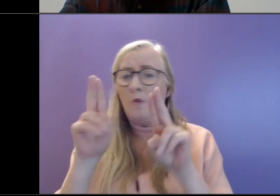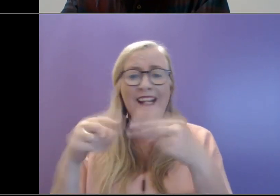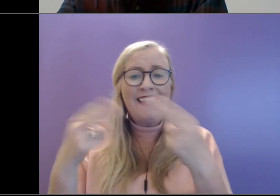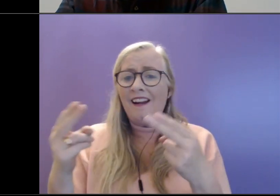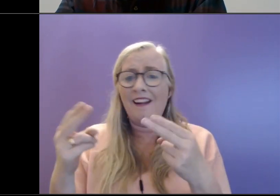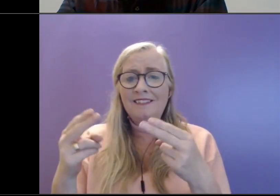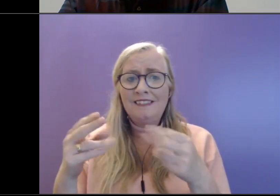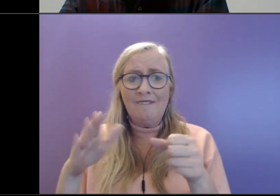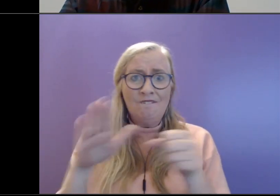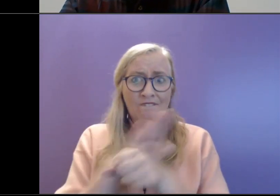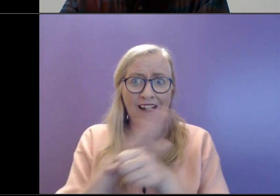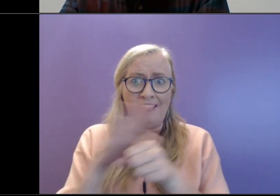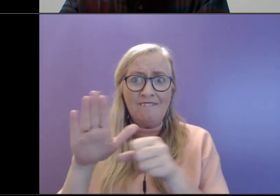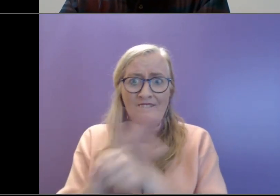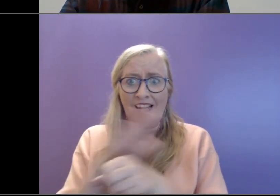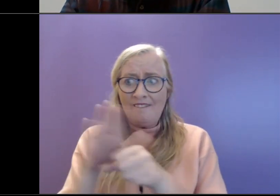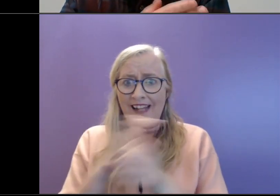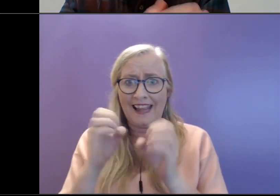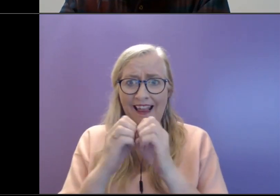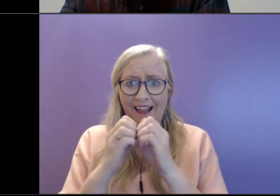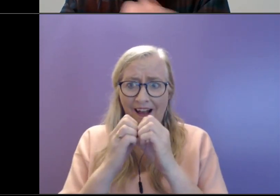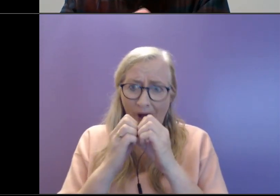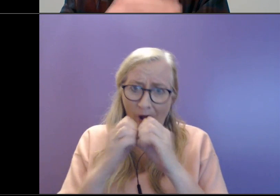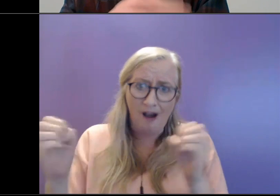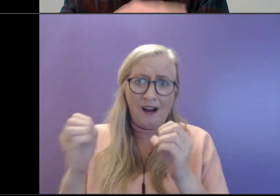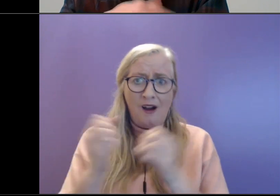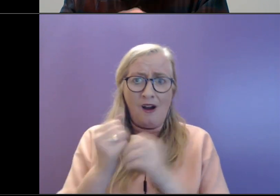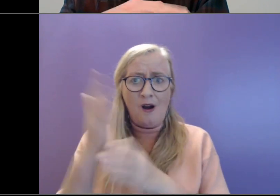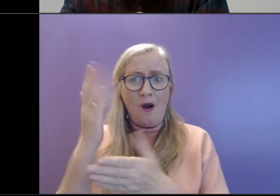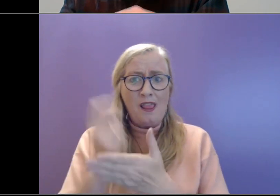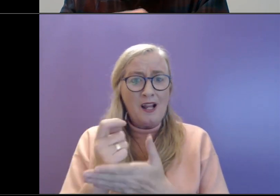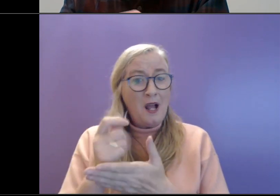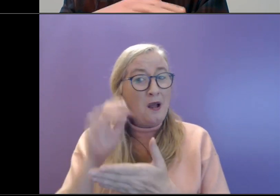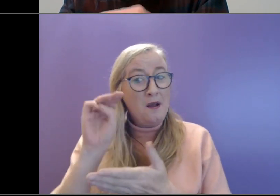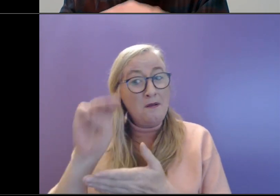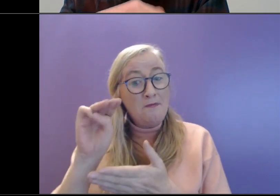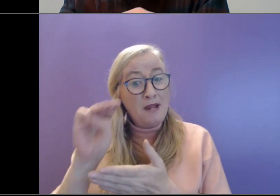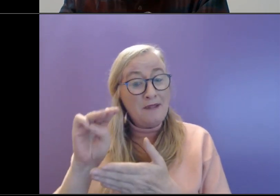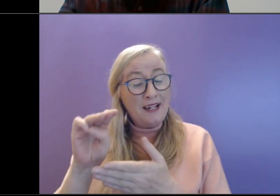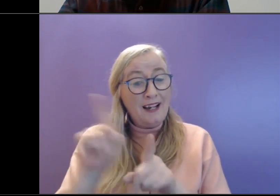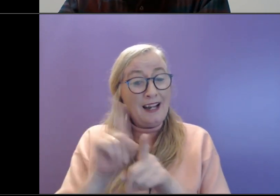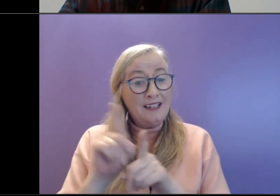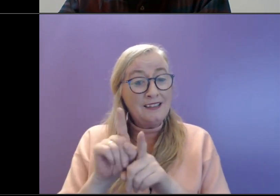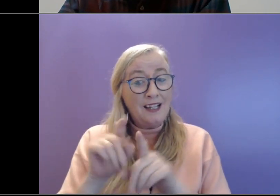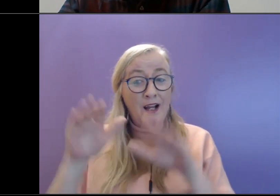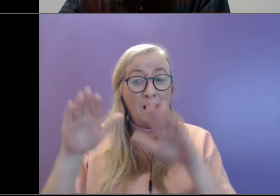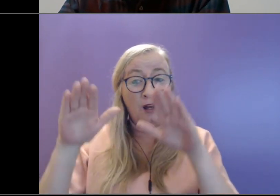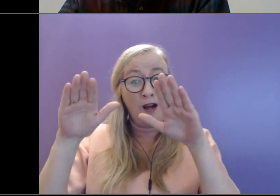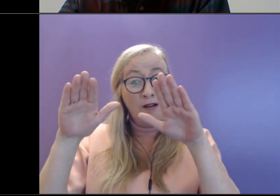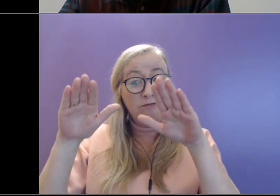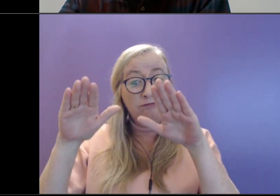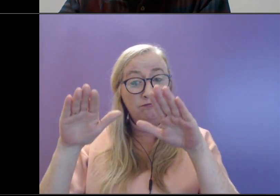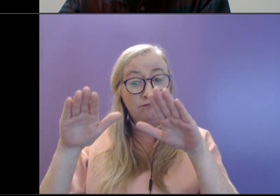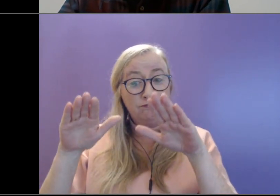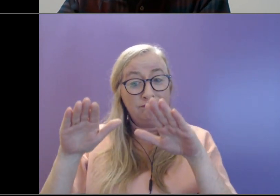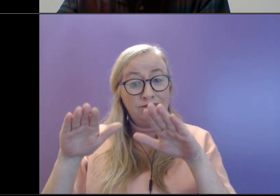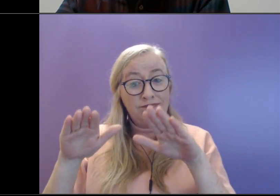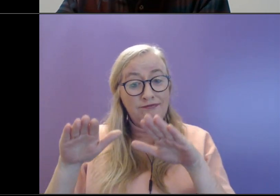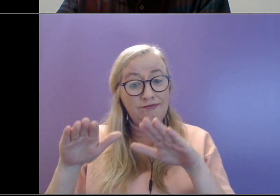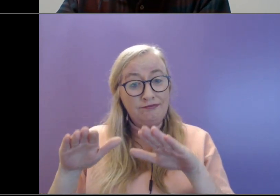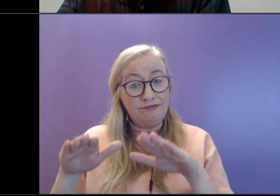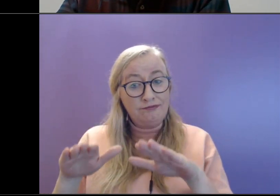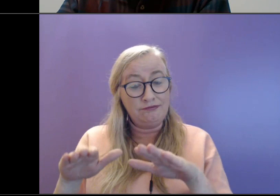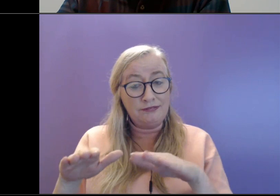it might be also about maybe stopping the roll down the funnel as well where we can. So